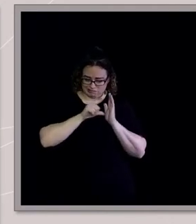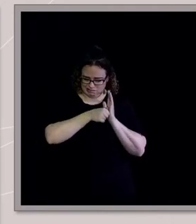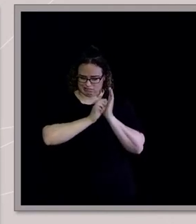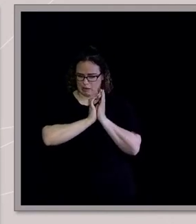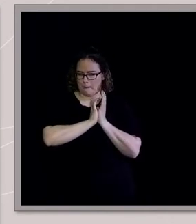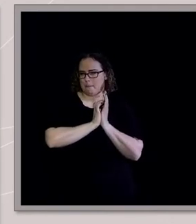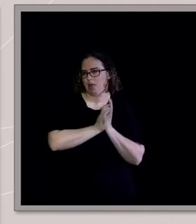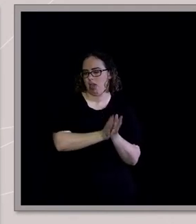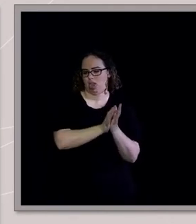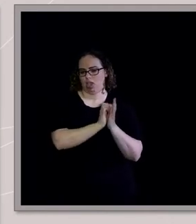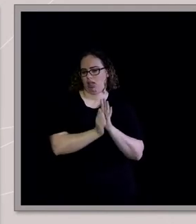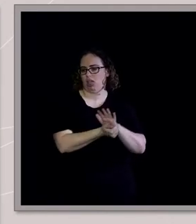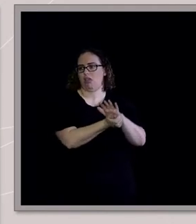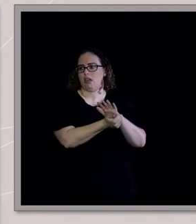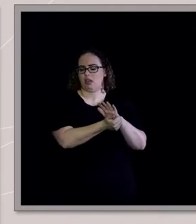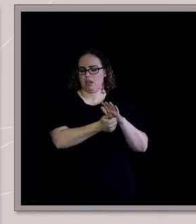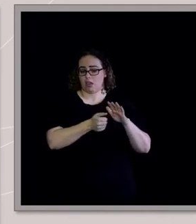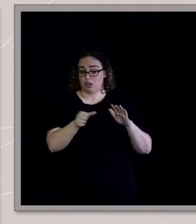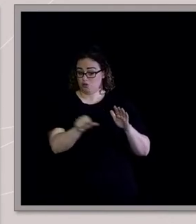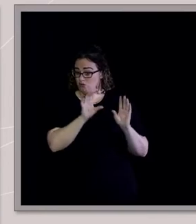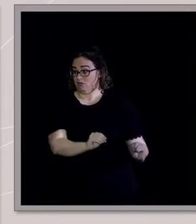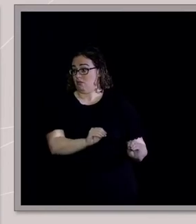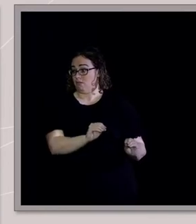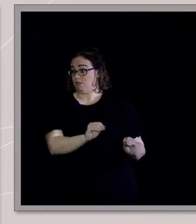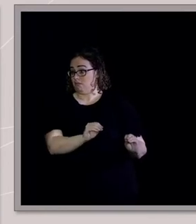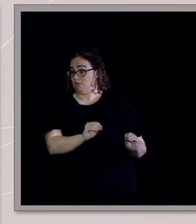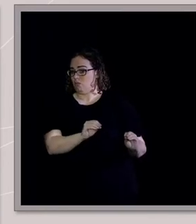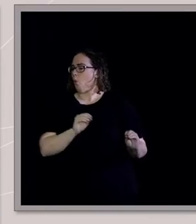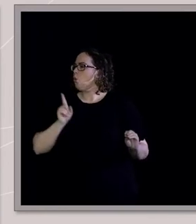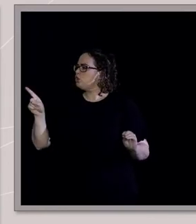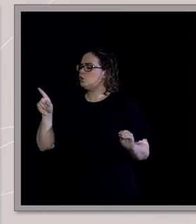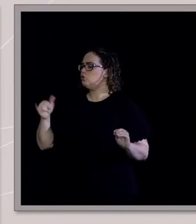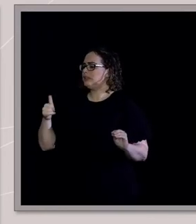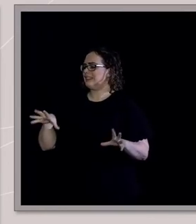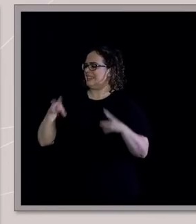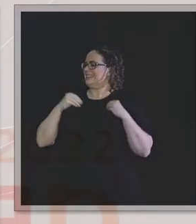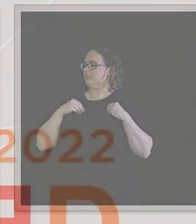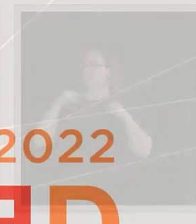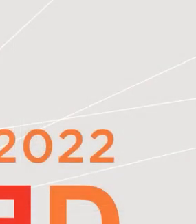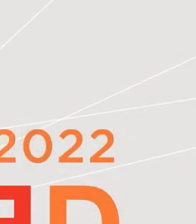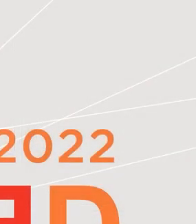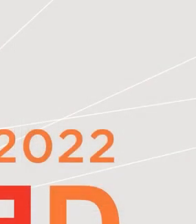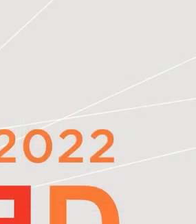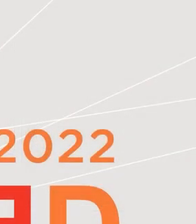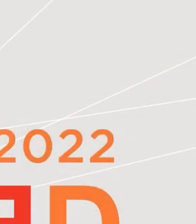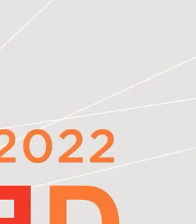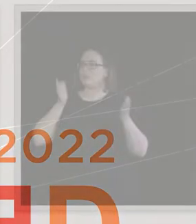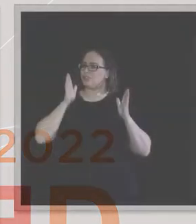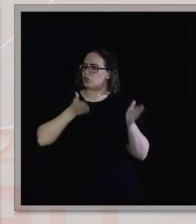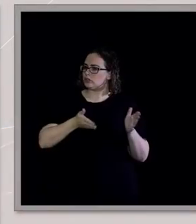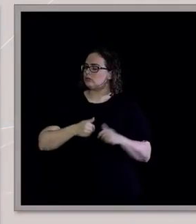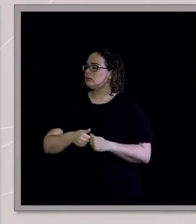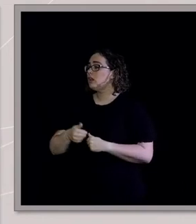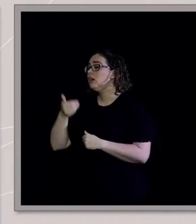and coercive? Or do you think that's just a part of religion? Yeah, great question.